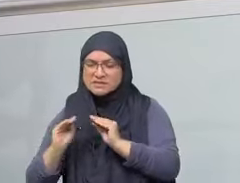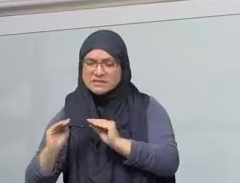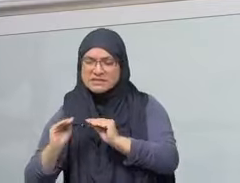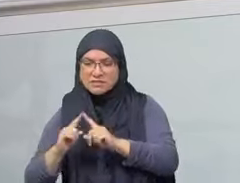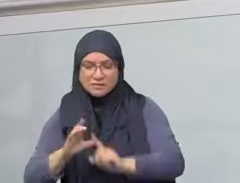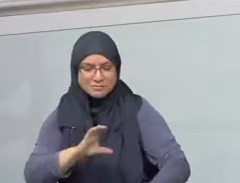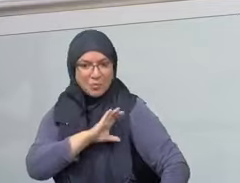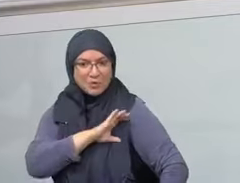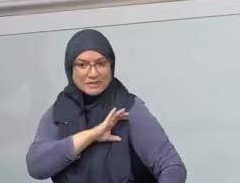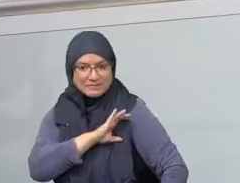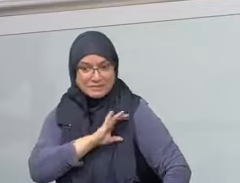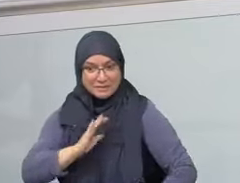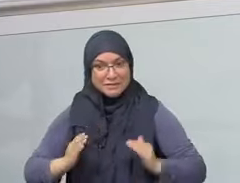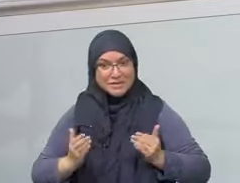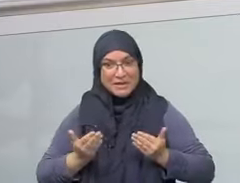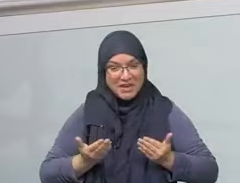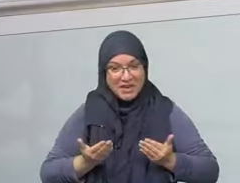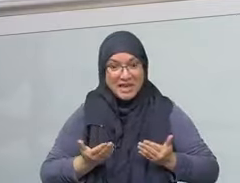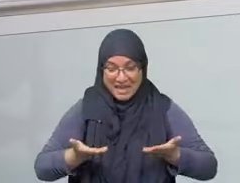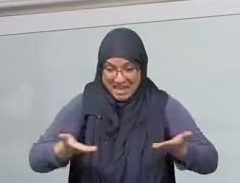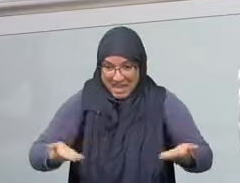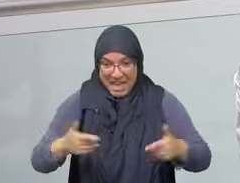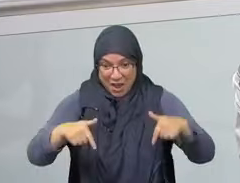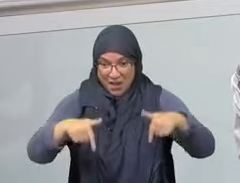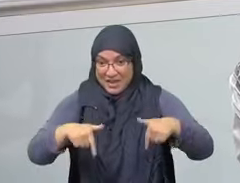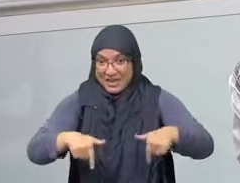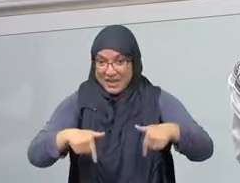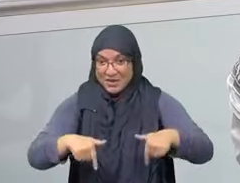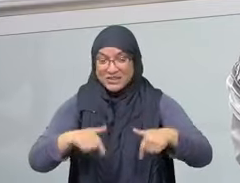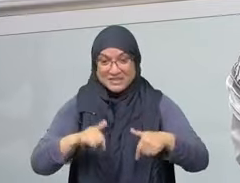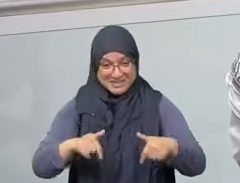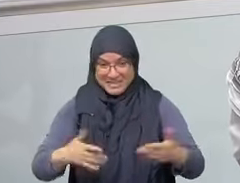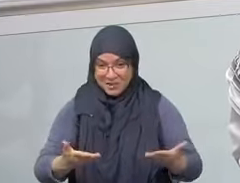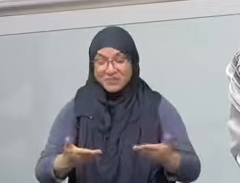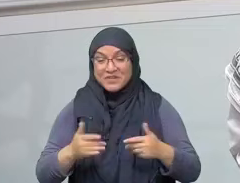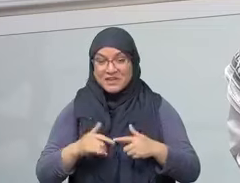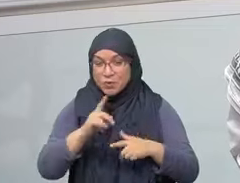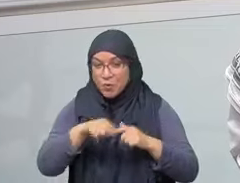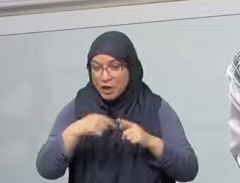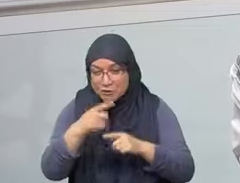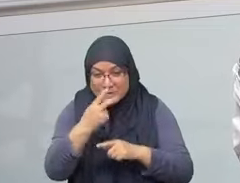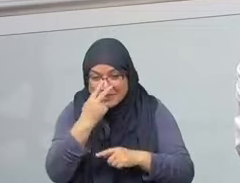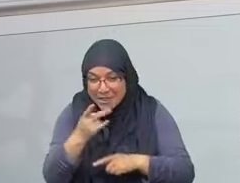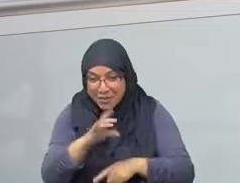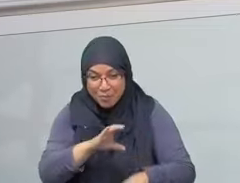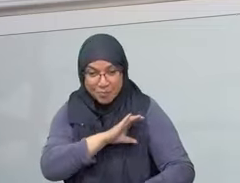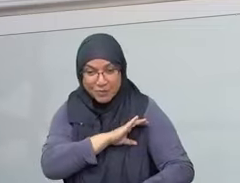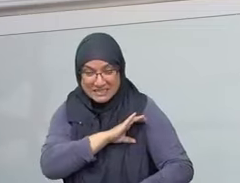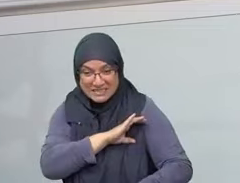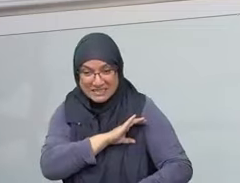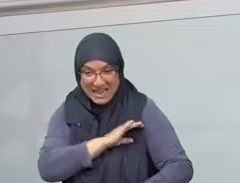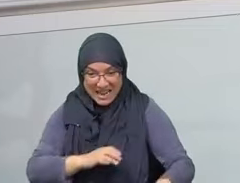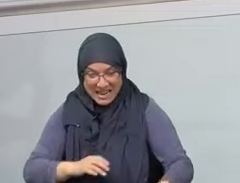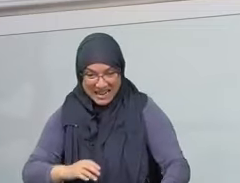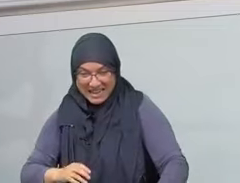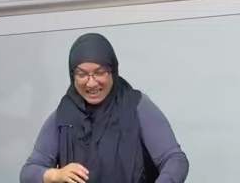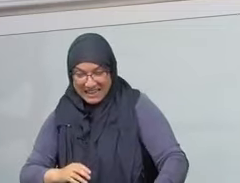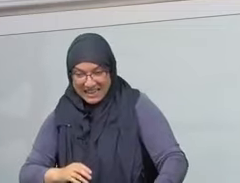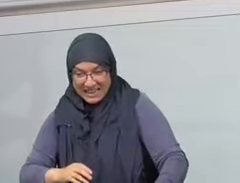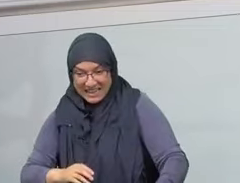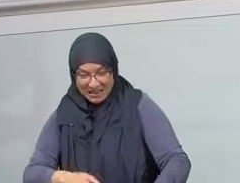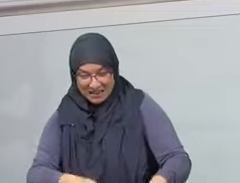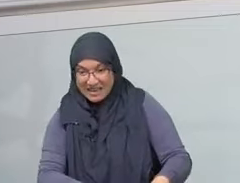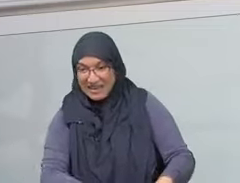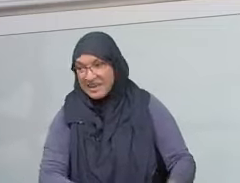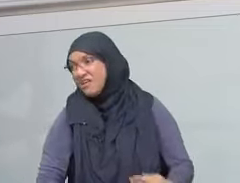the days of Hajj. So it is more sacred than al-Aqsa, more sacred than the Kaaba. But what about al-Aqsa? How do we talk about al-Aqsa? Allah